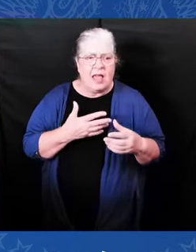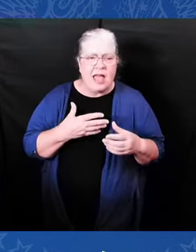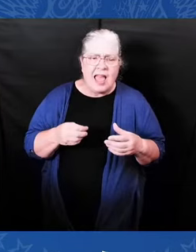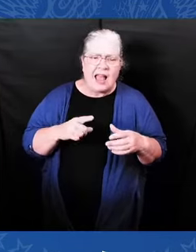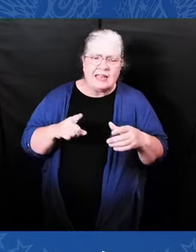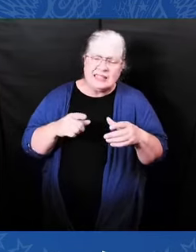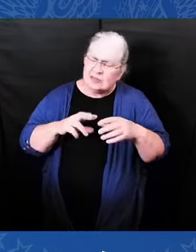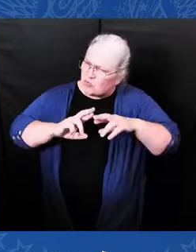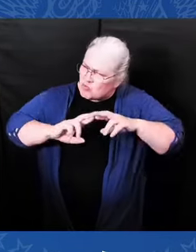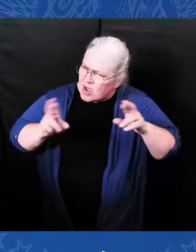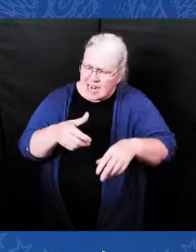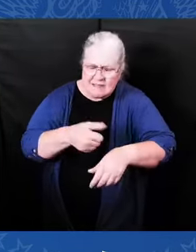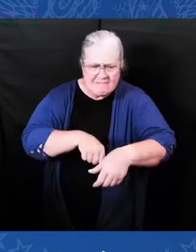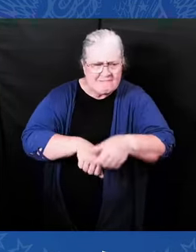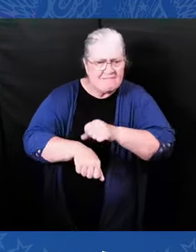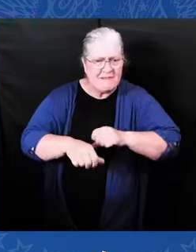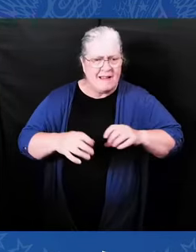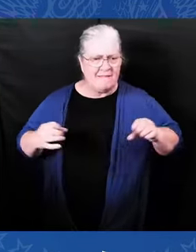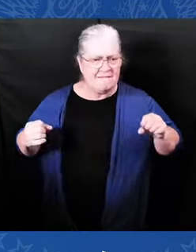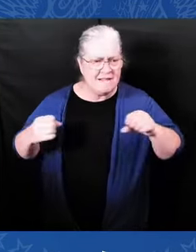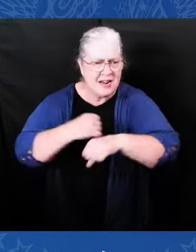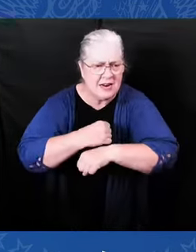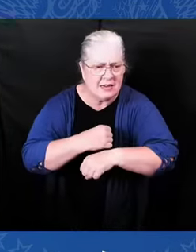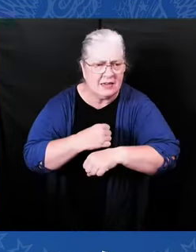United States, Joe Biden.